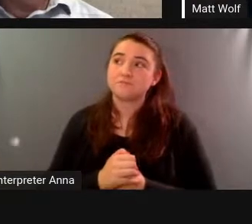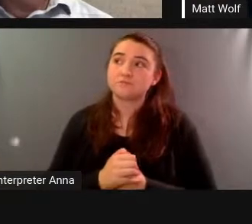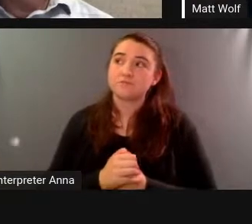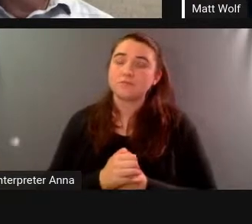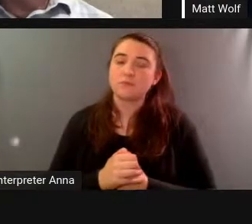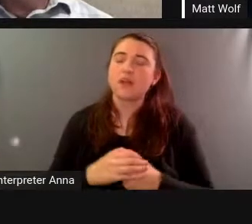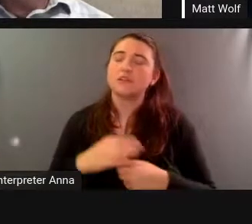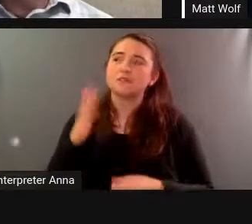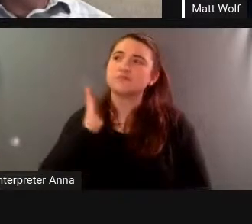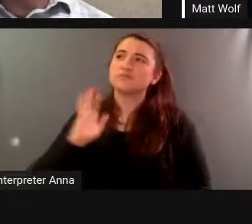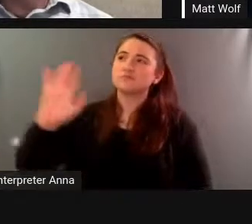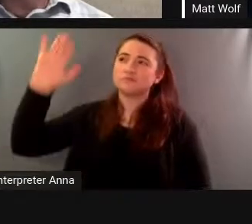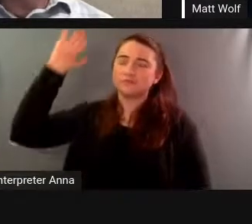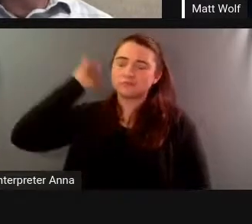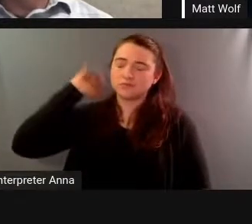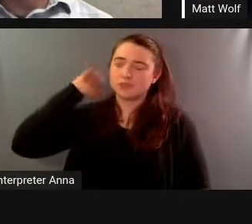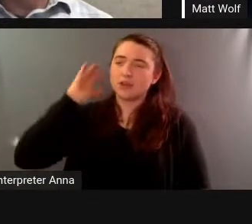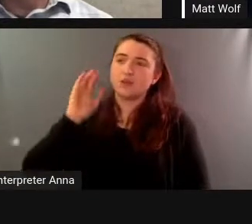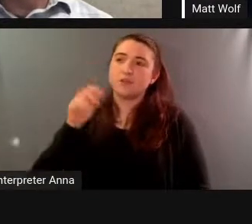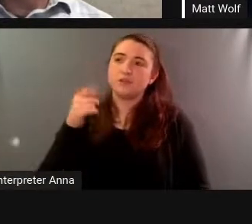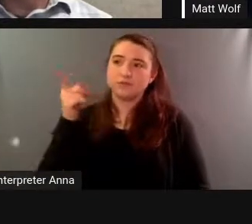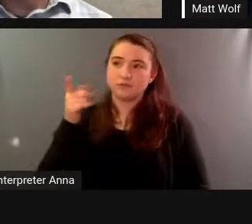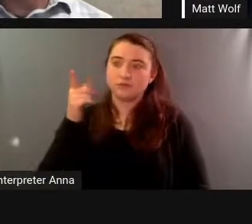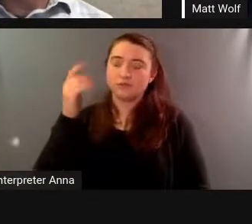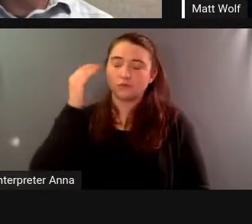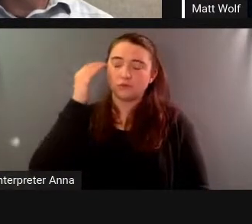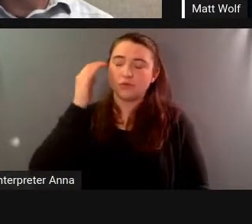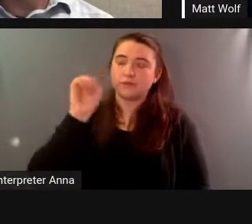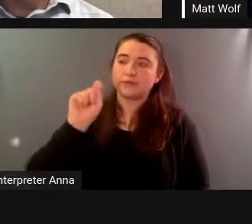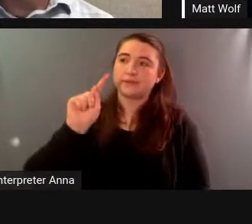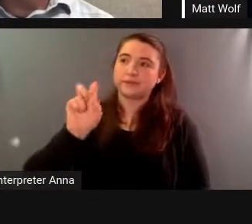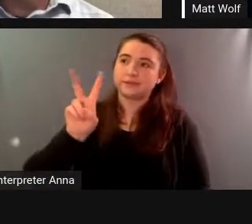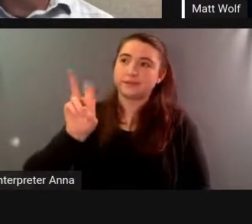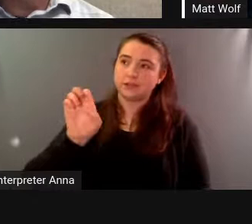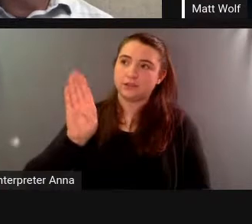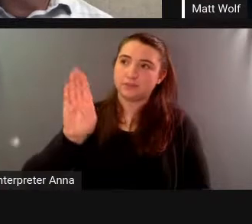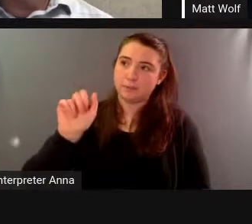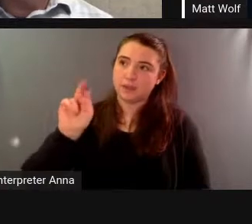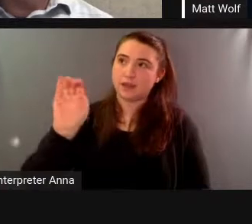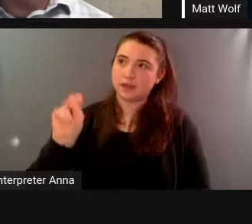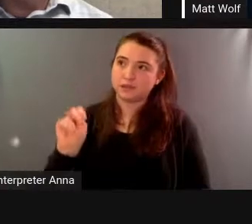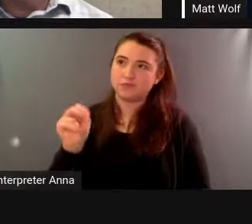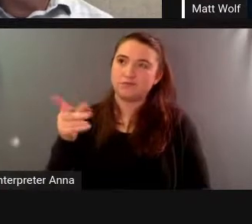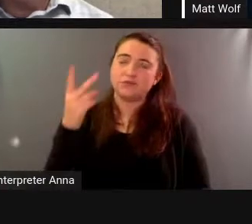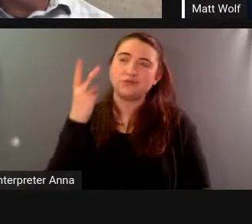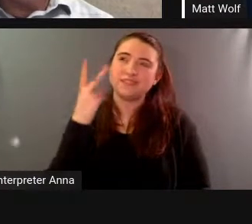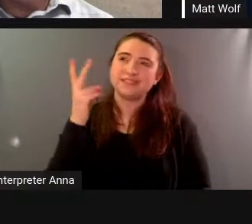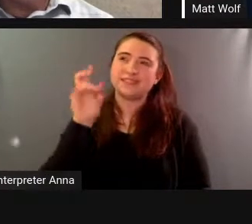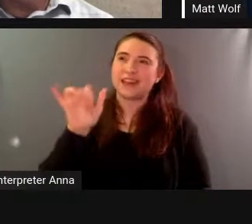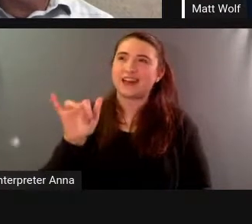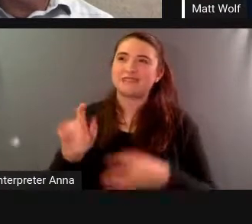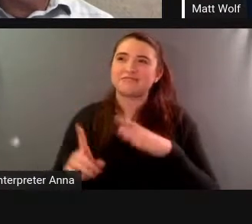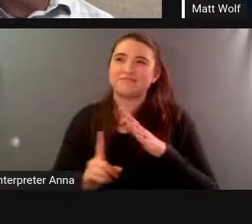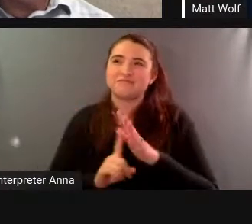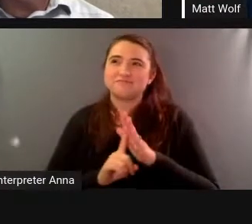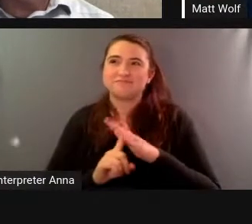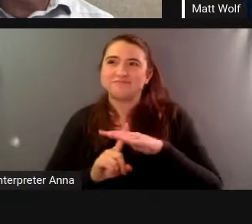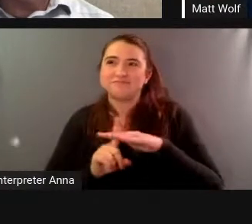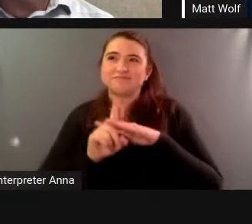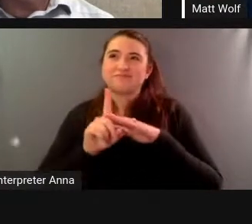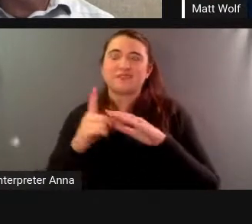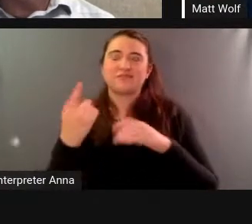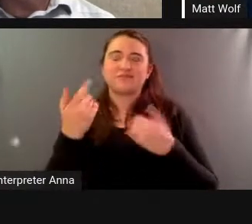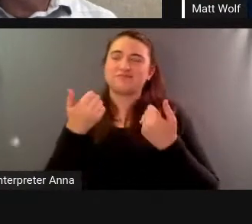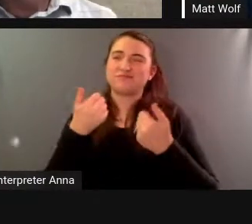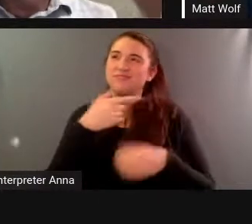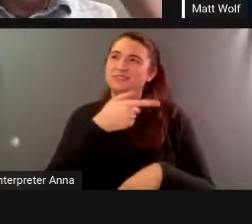denying uh i don't even really pseudo populist whatever uh philosophy that he sort